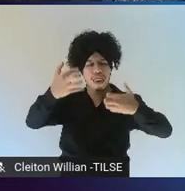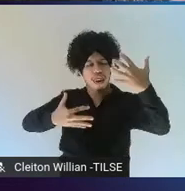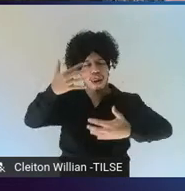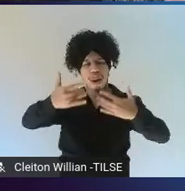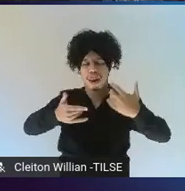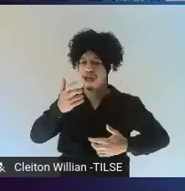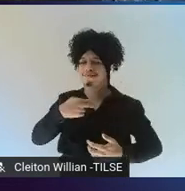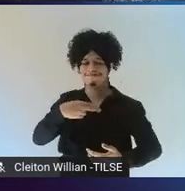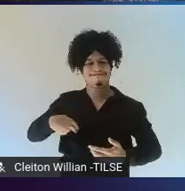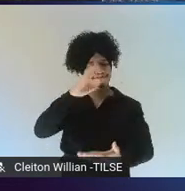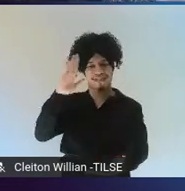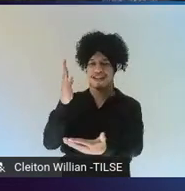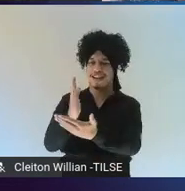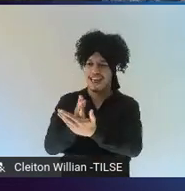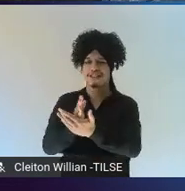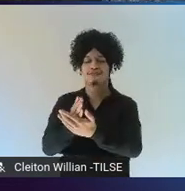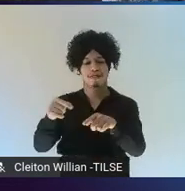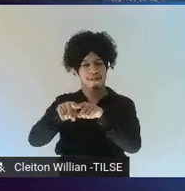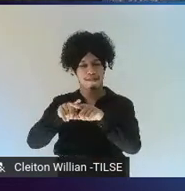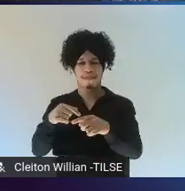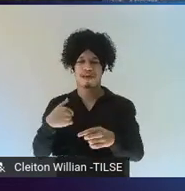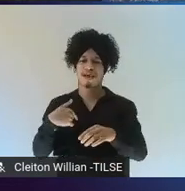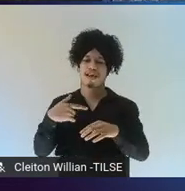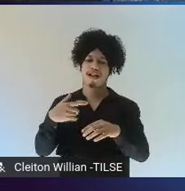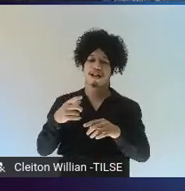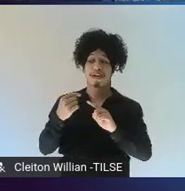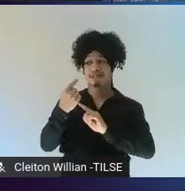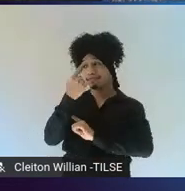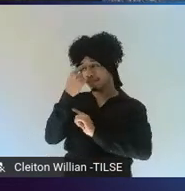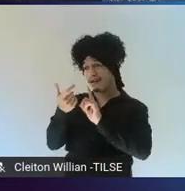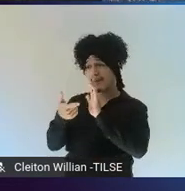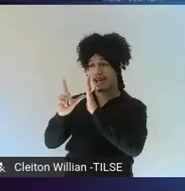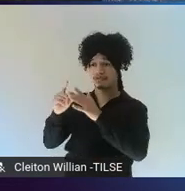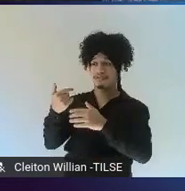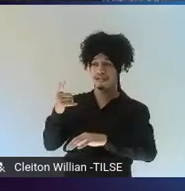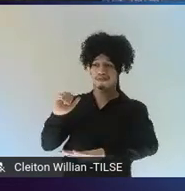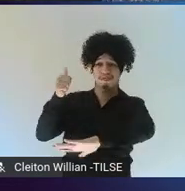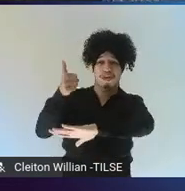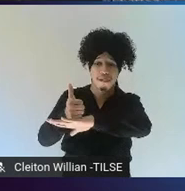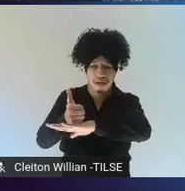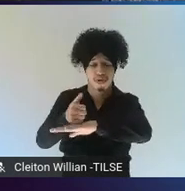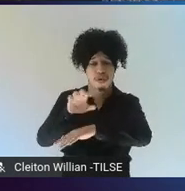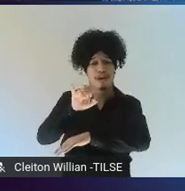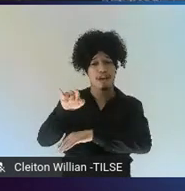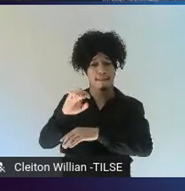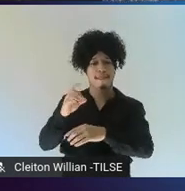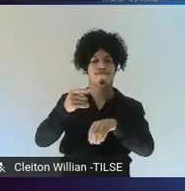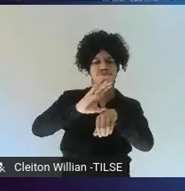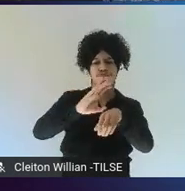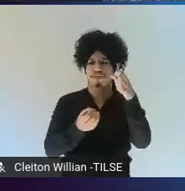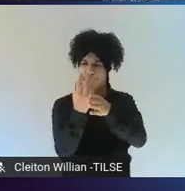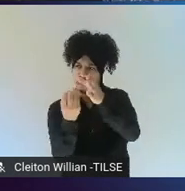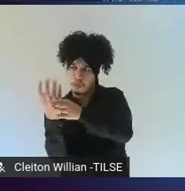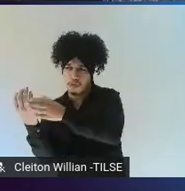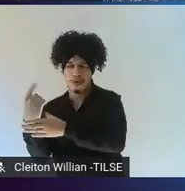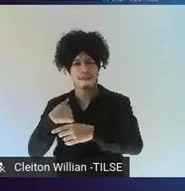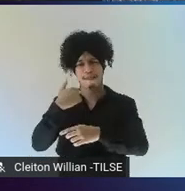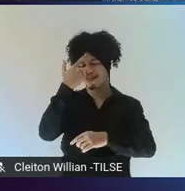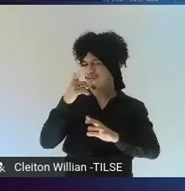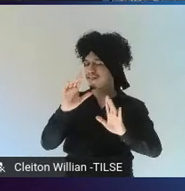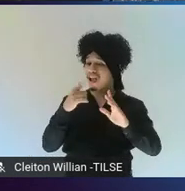not what they had expected when they started to implement EMI. So, maybe these results were not desirable